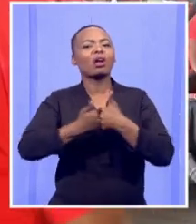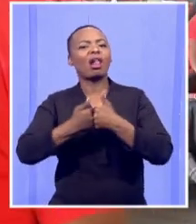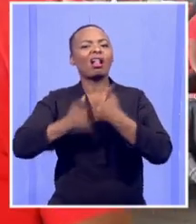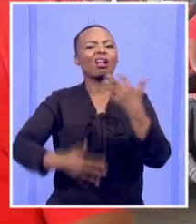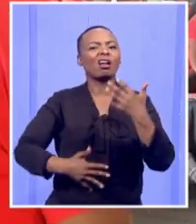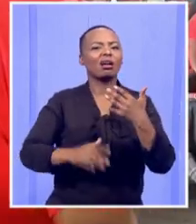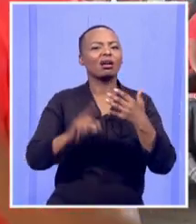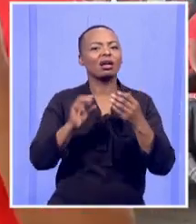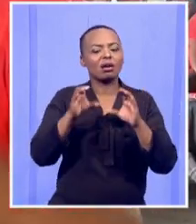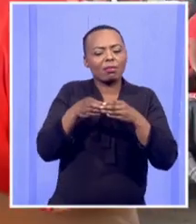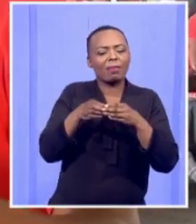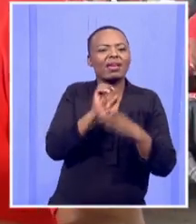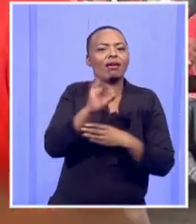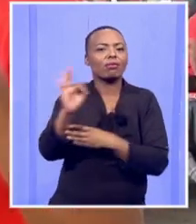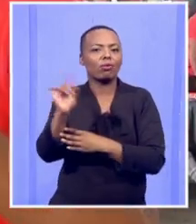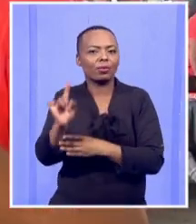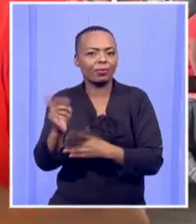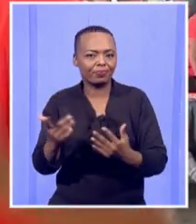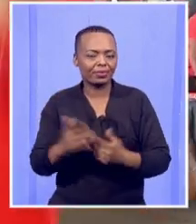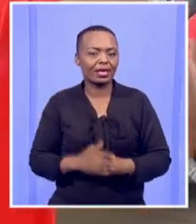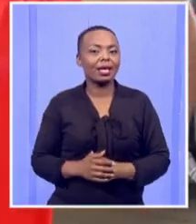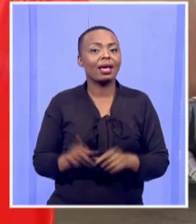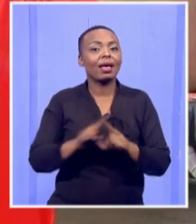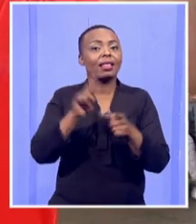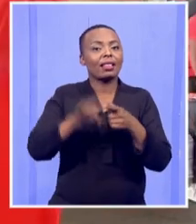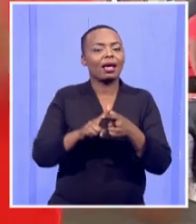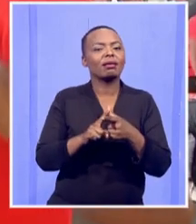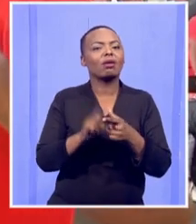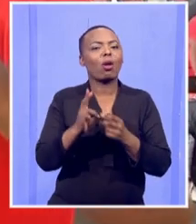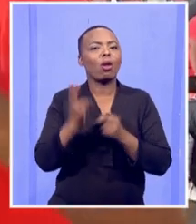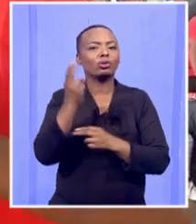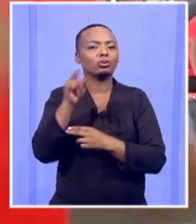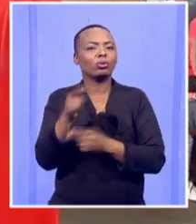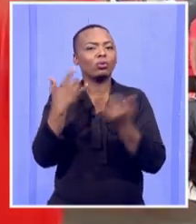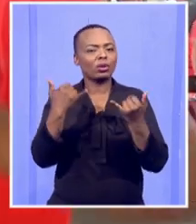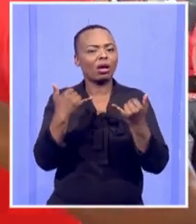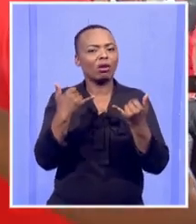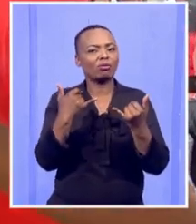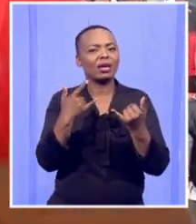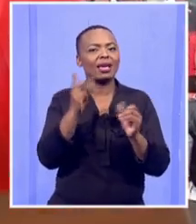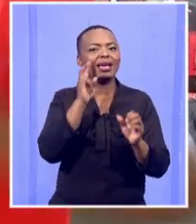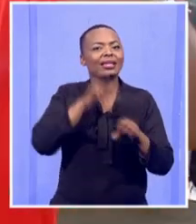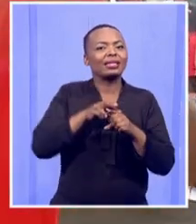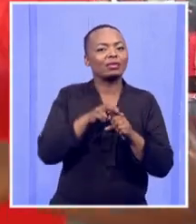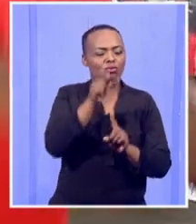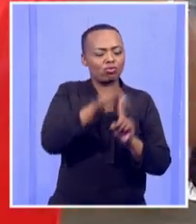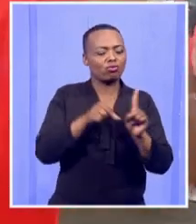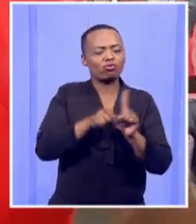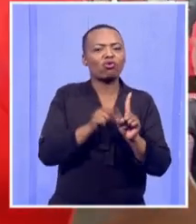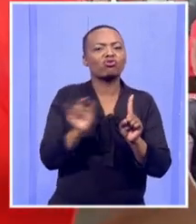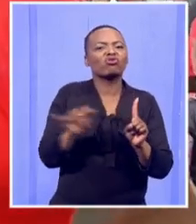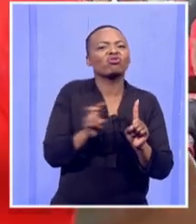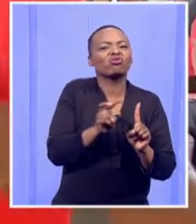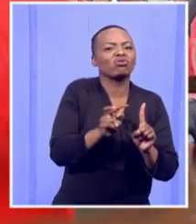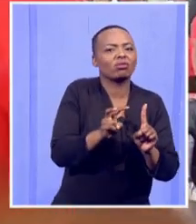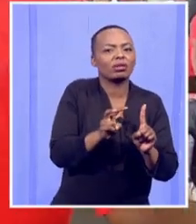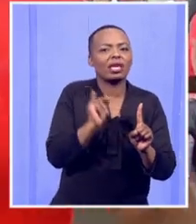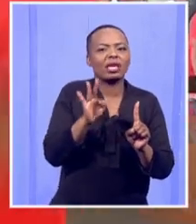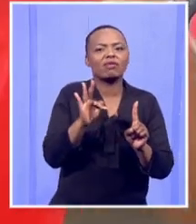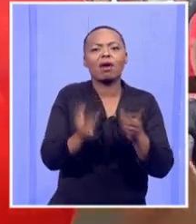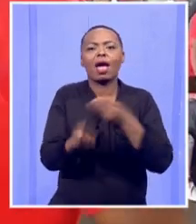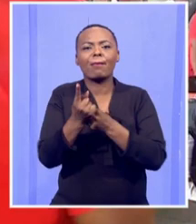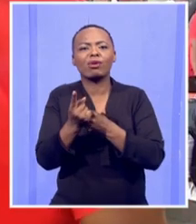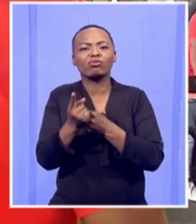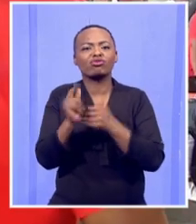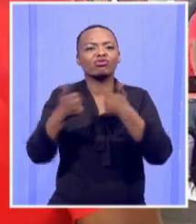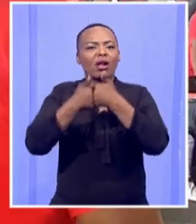this organization. And then, and say what characters are demanded to deal with the challenges, the current challenges